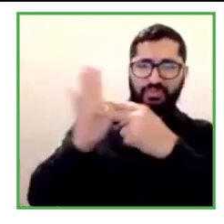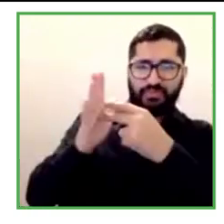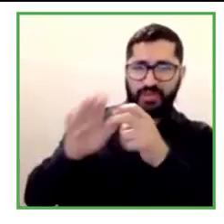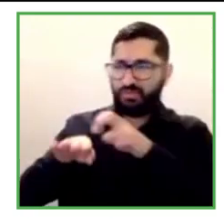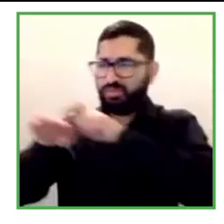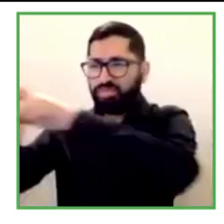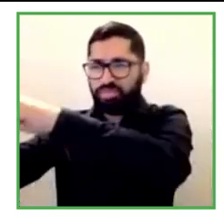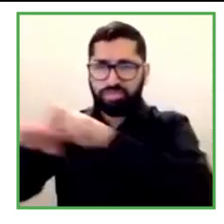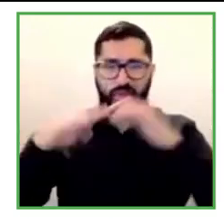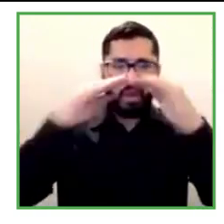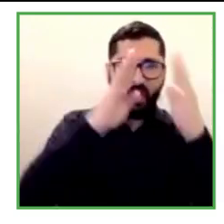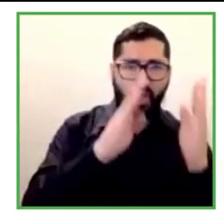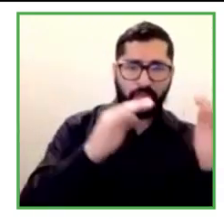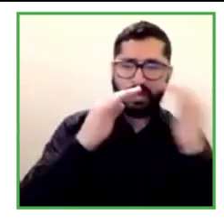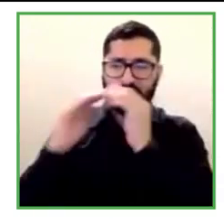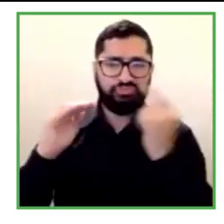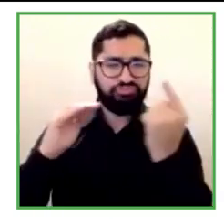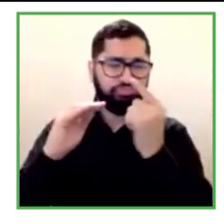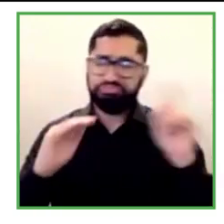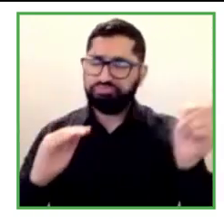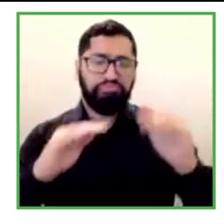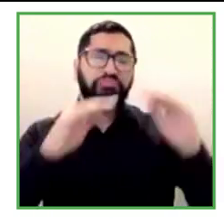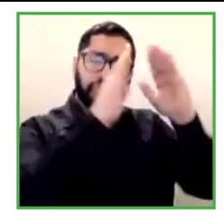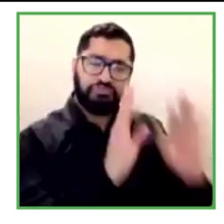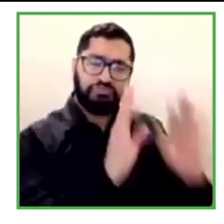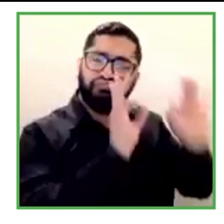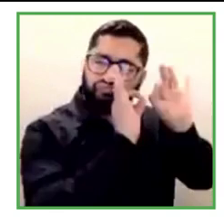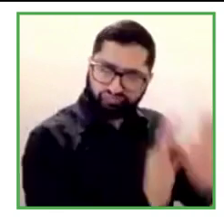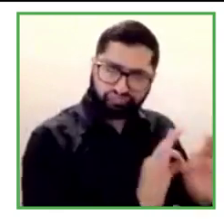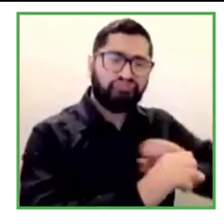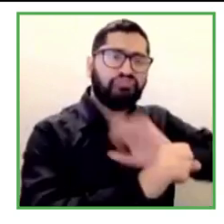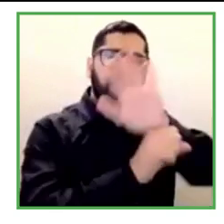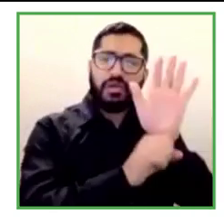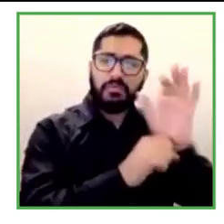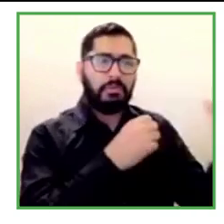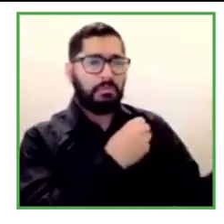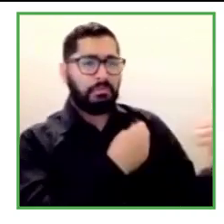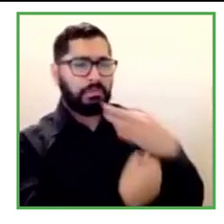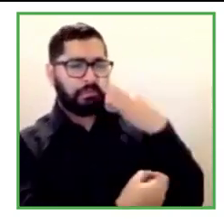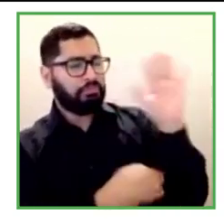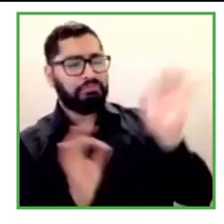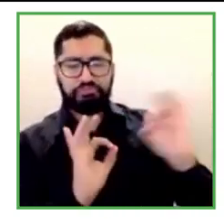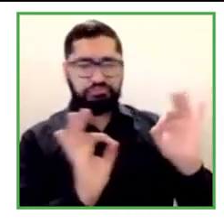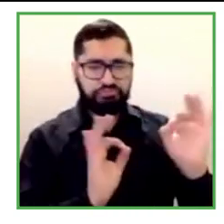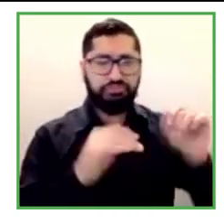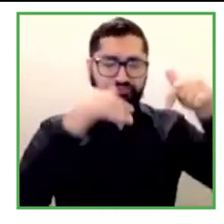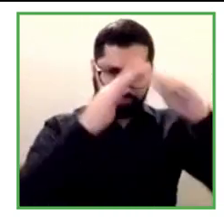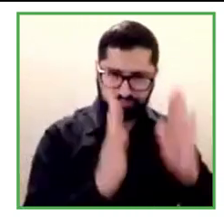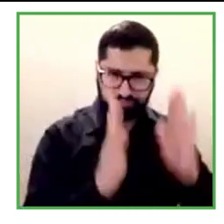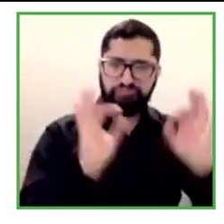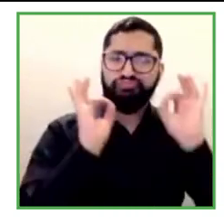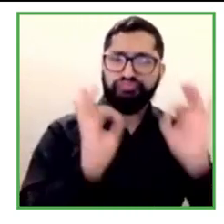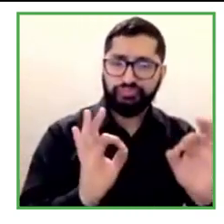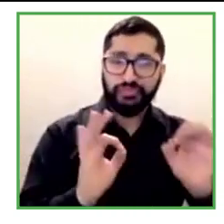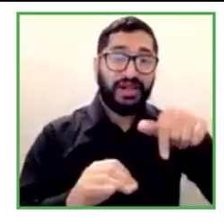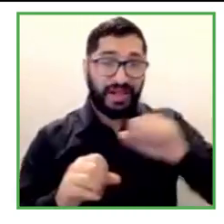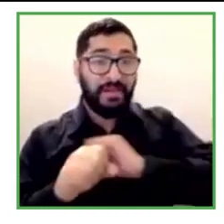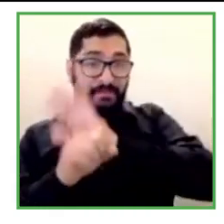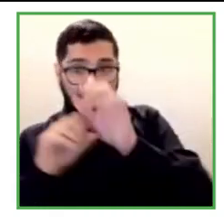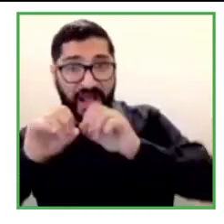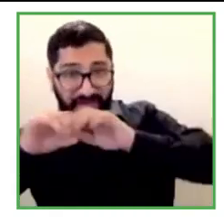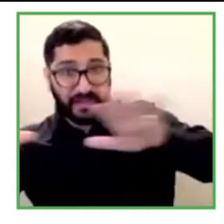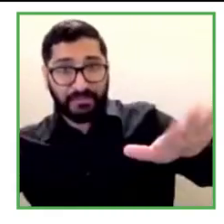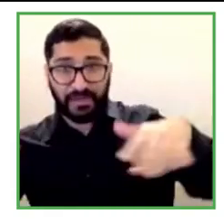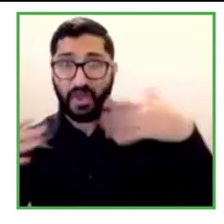for them to be able to work from their homes. And therefore, I believe that the pandemic now has truly generated new